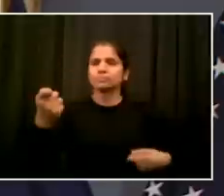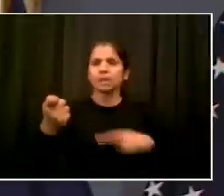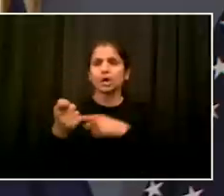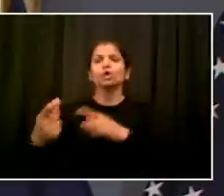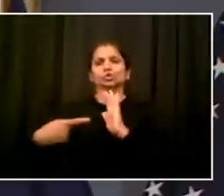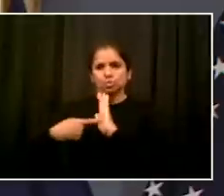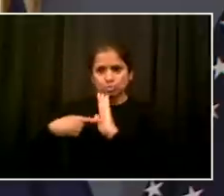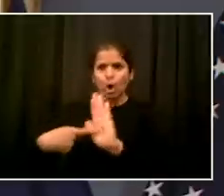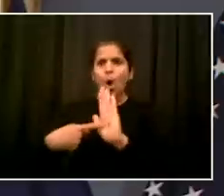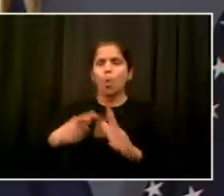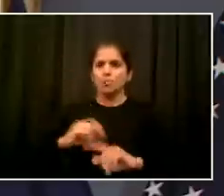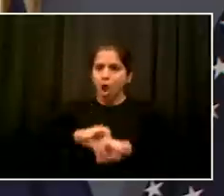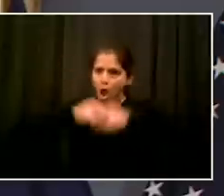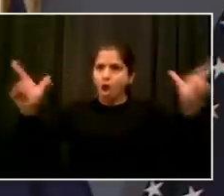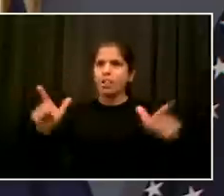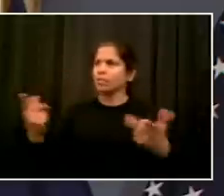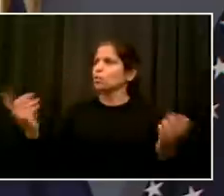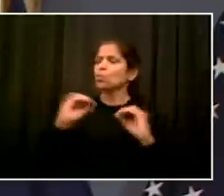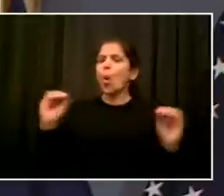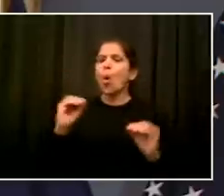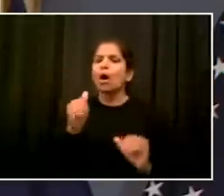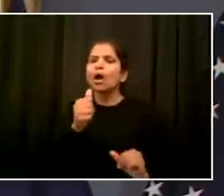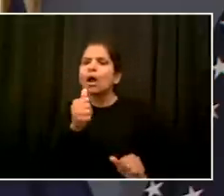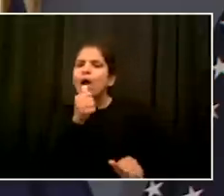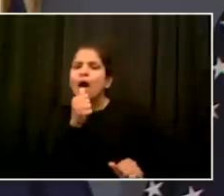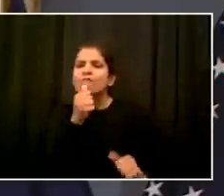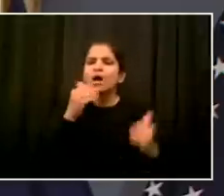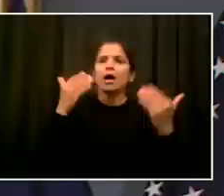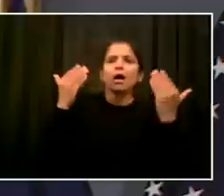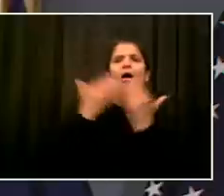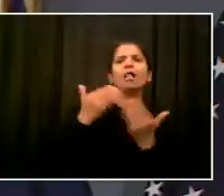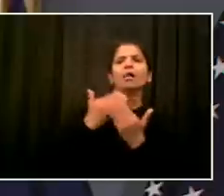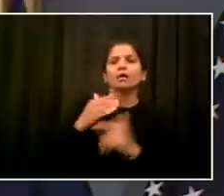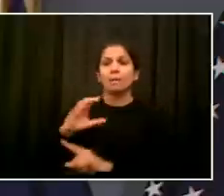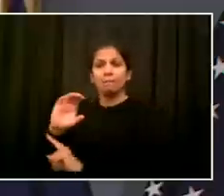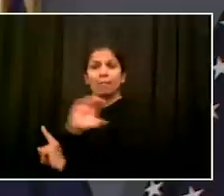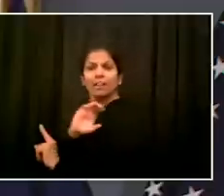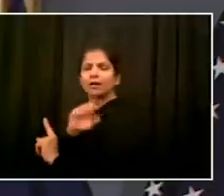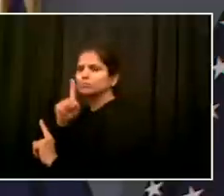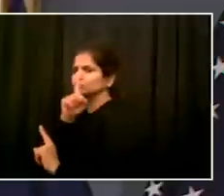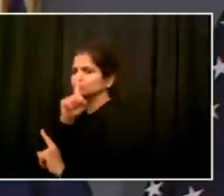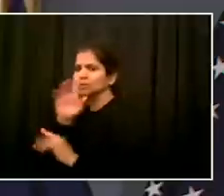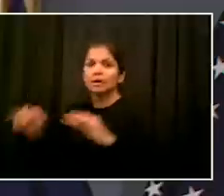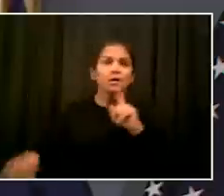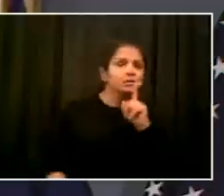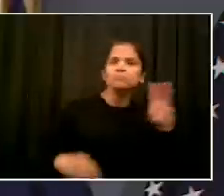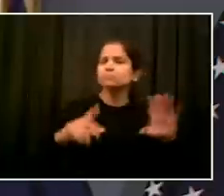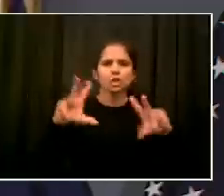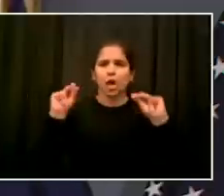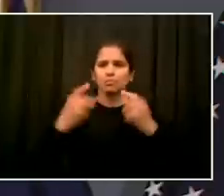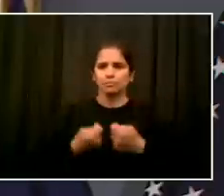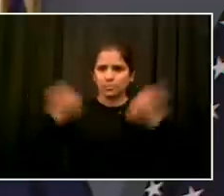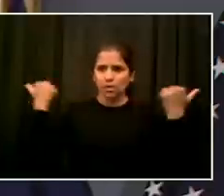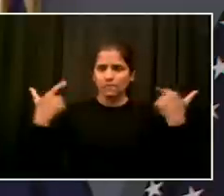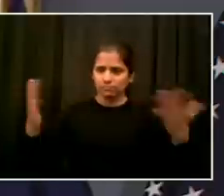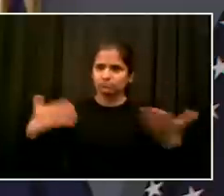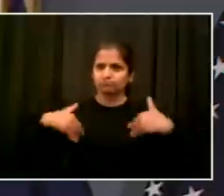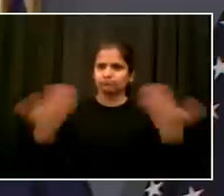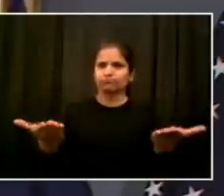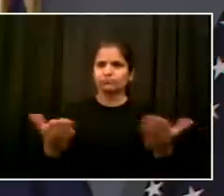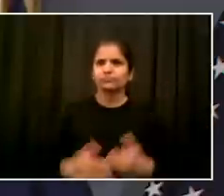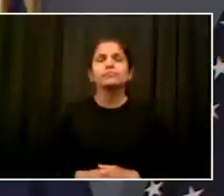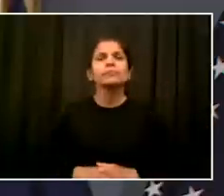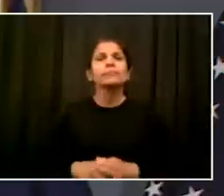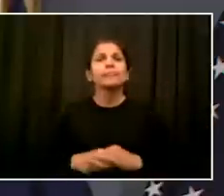The independent review that I discussed today with the leadership of Jim